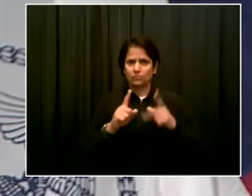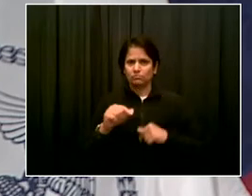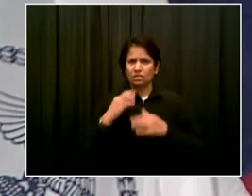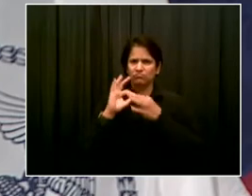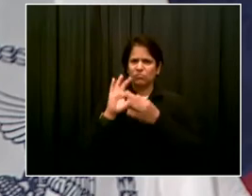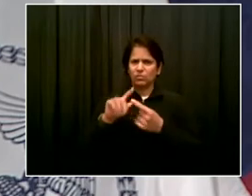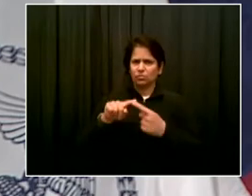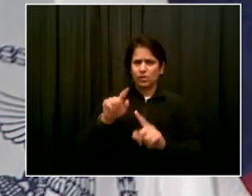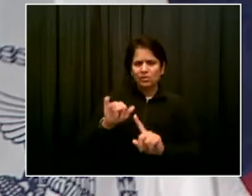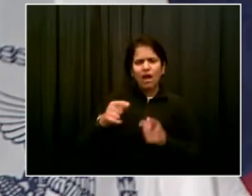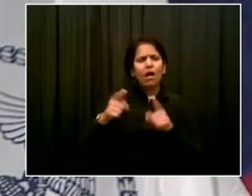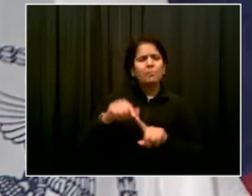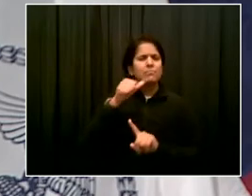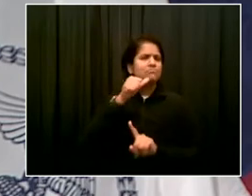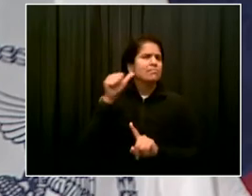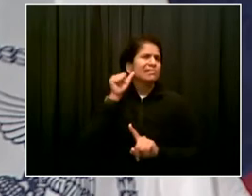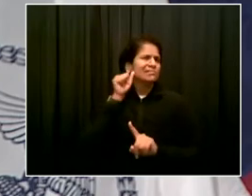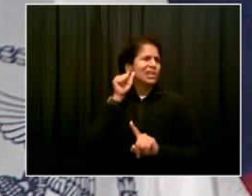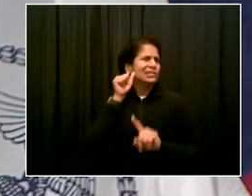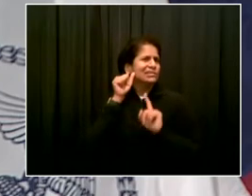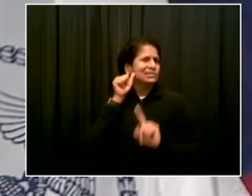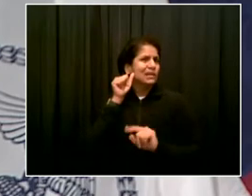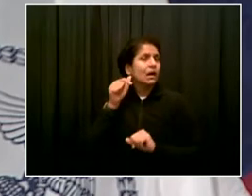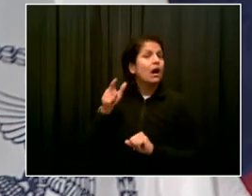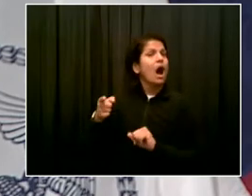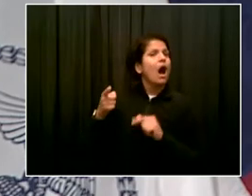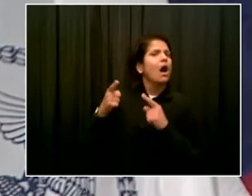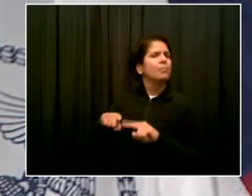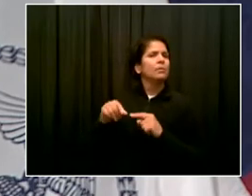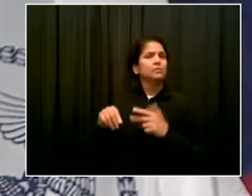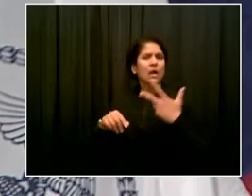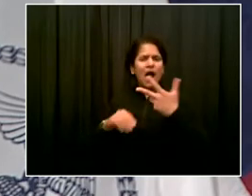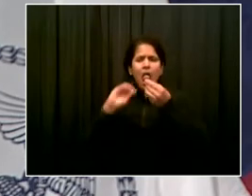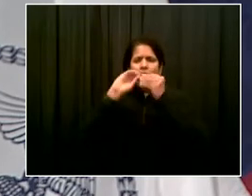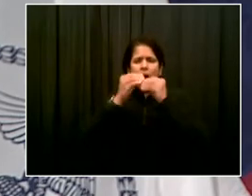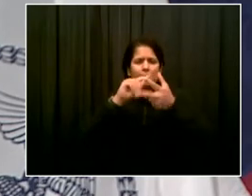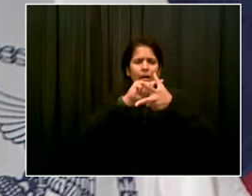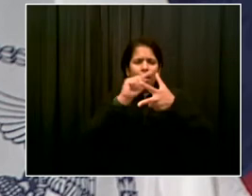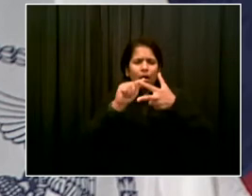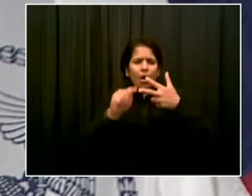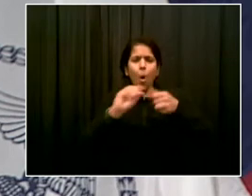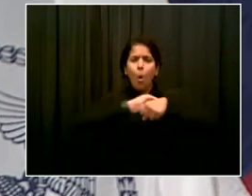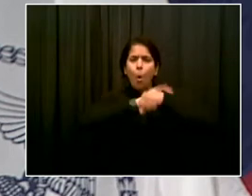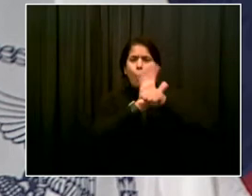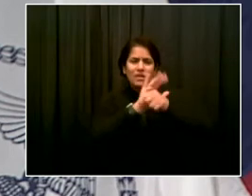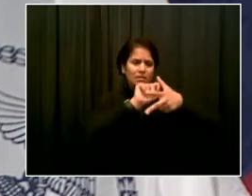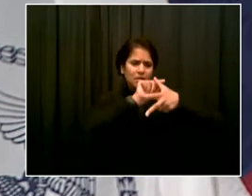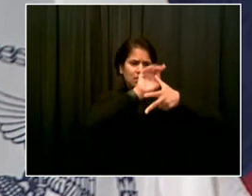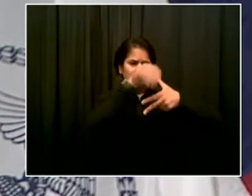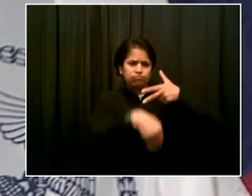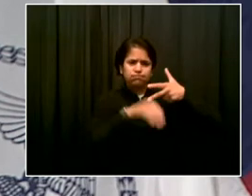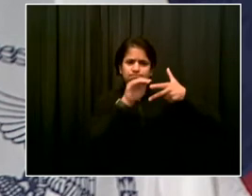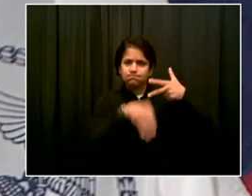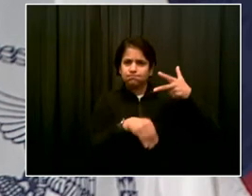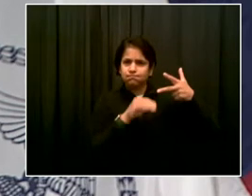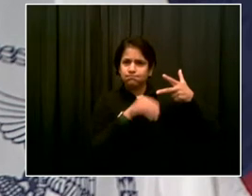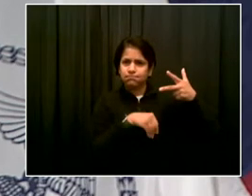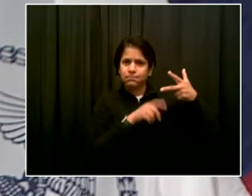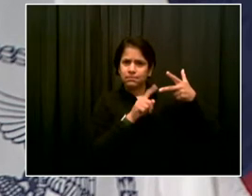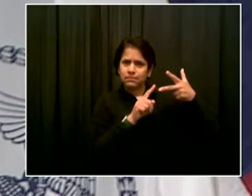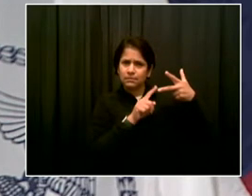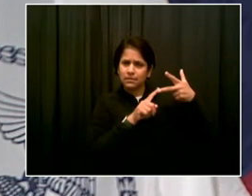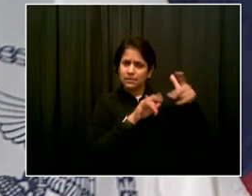numbers and this downward slope, mirroring the experience of almost exactly a year ago,